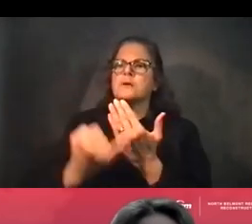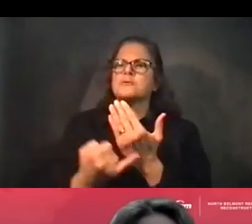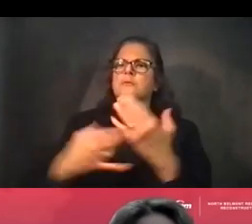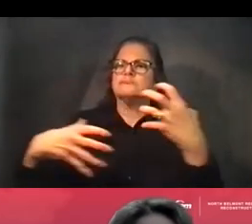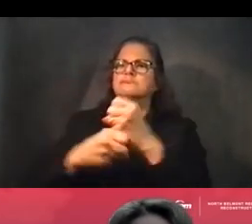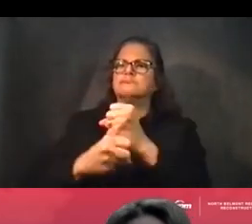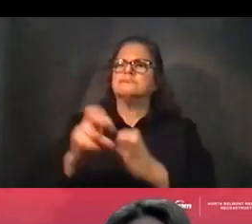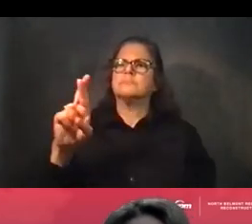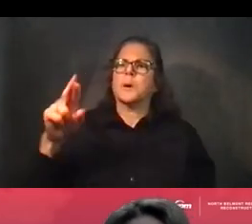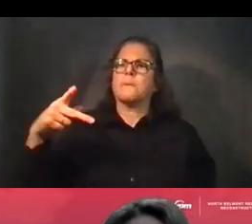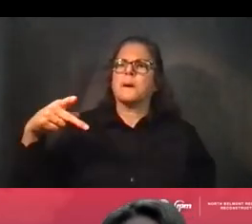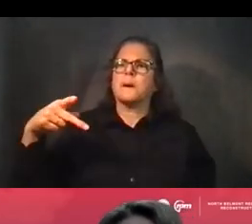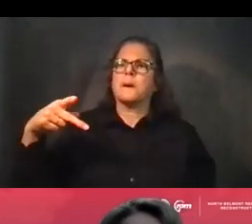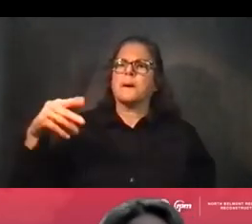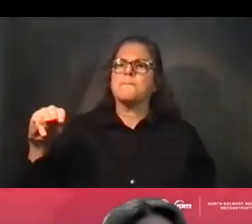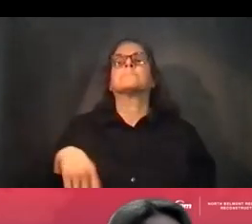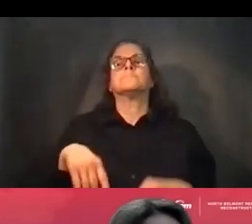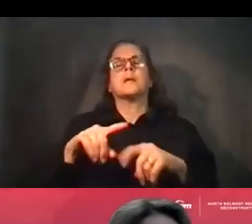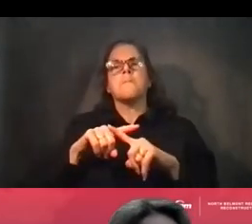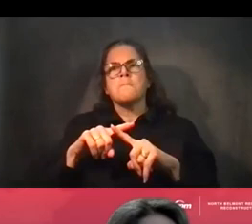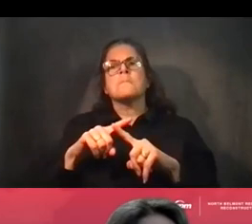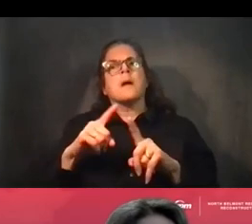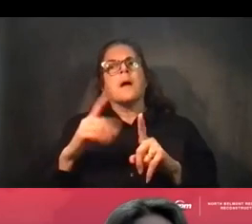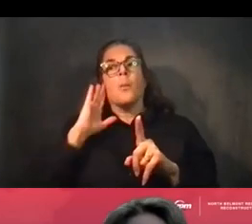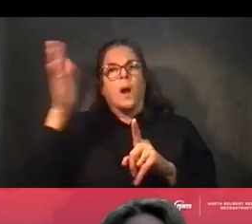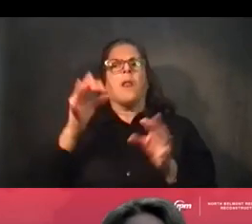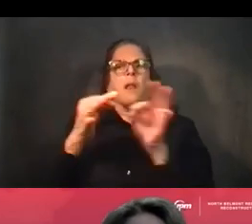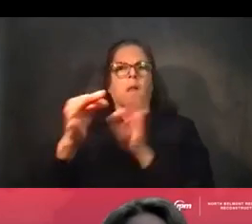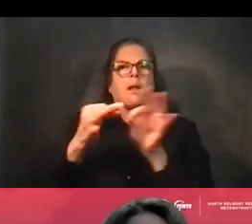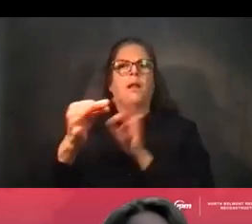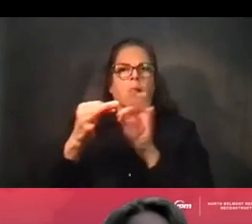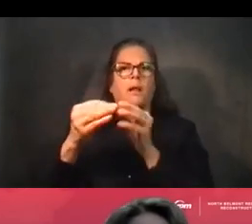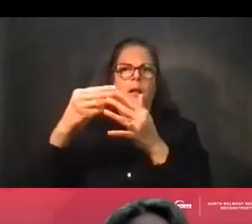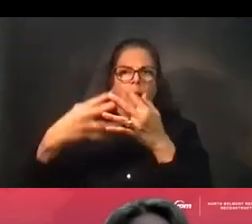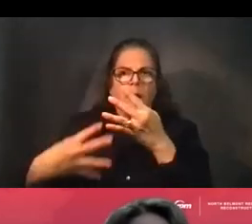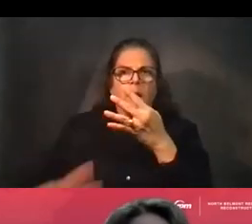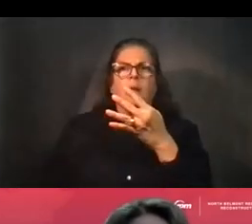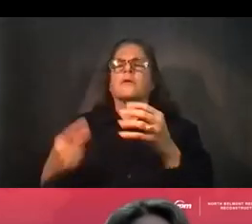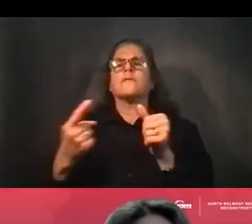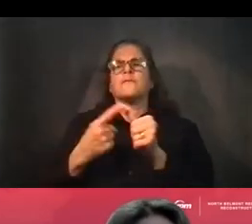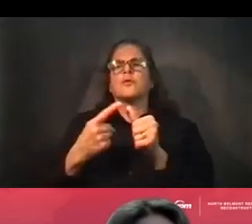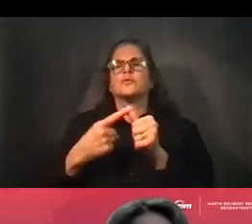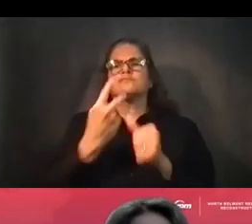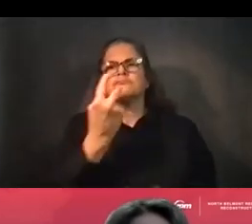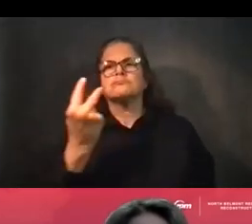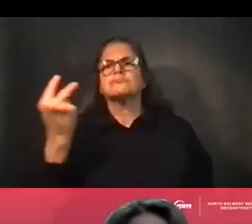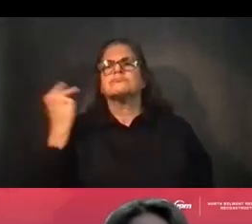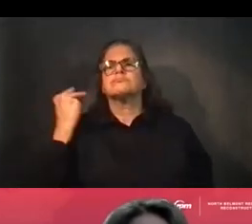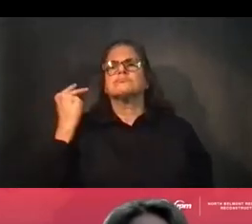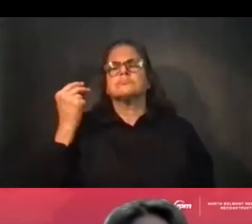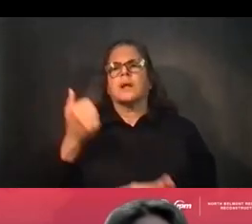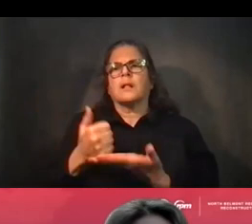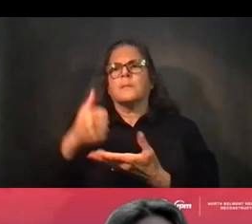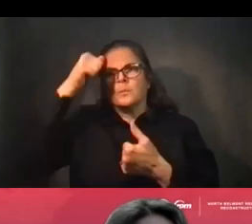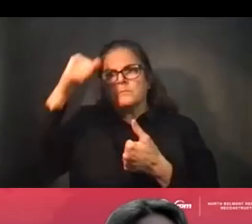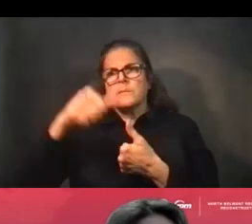details of the work that's been accomplished and work that is coming up, we want to do a quick reminder for all of you of just on what is the red